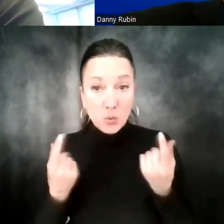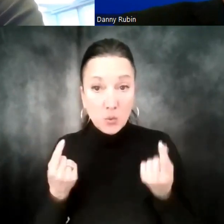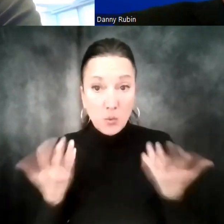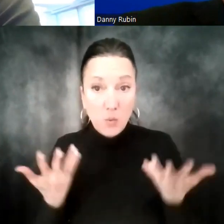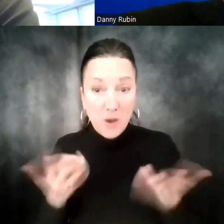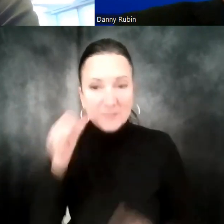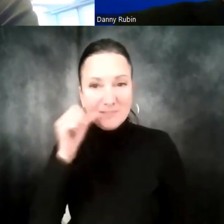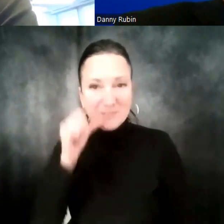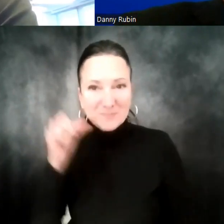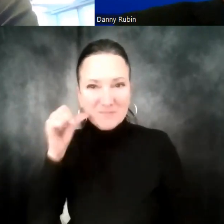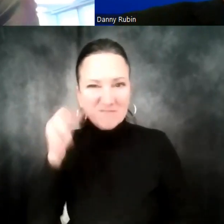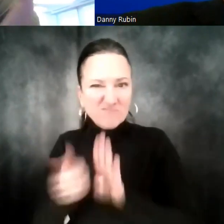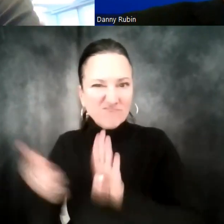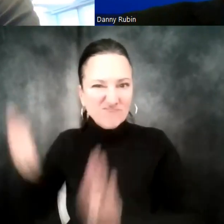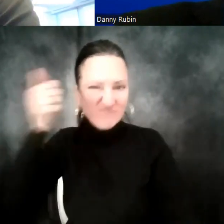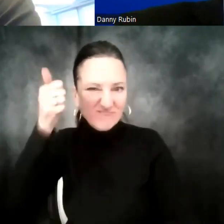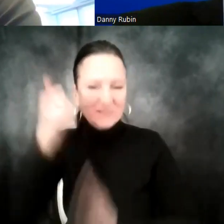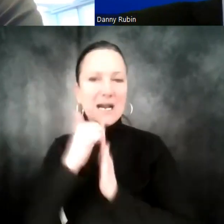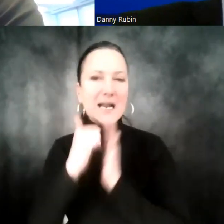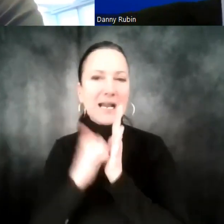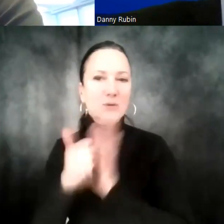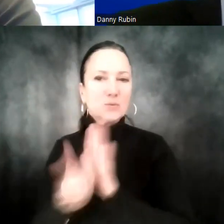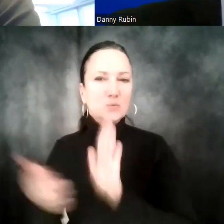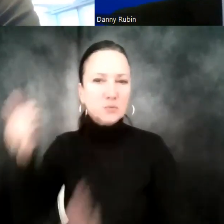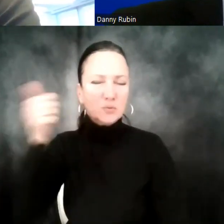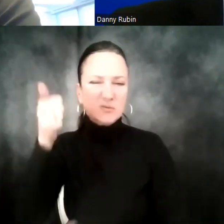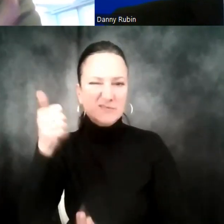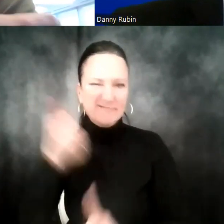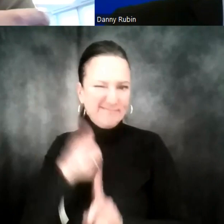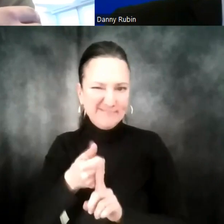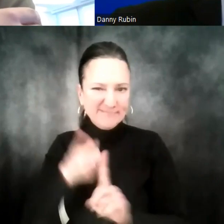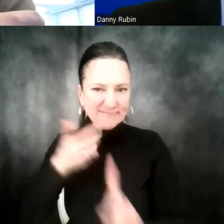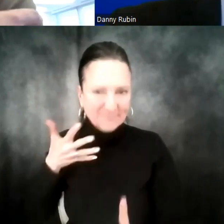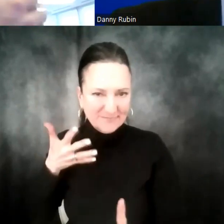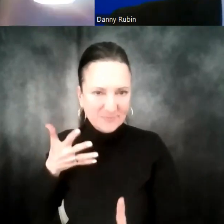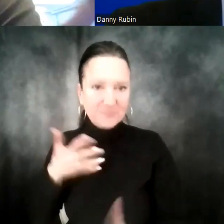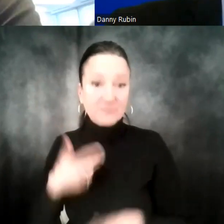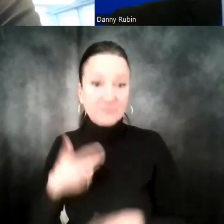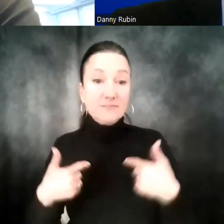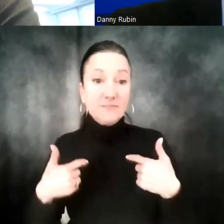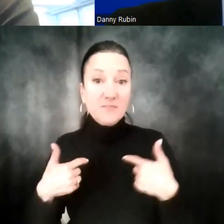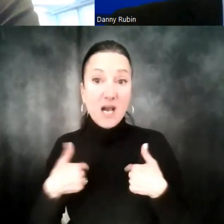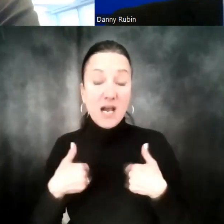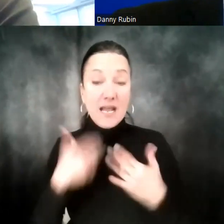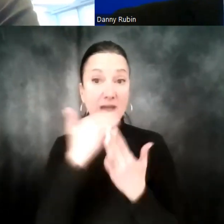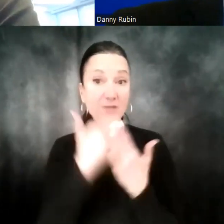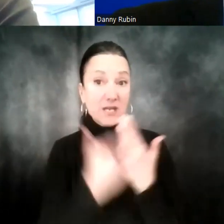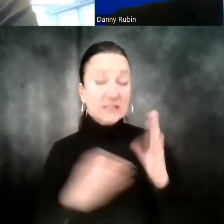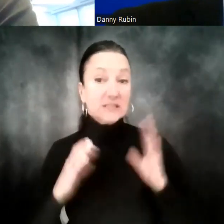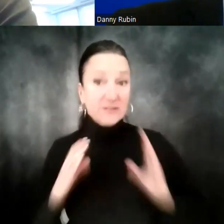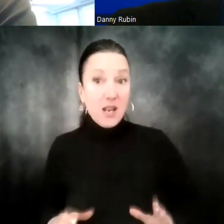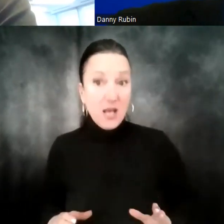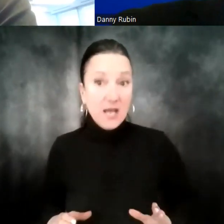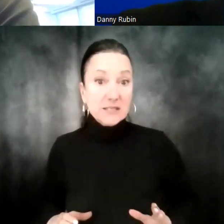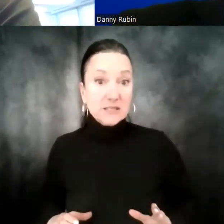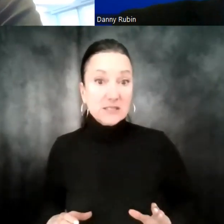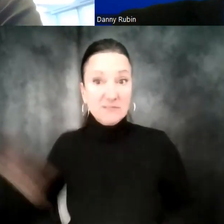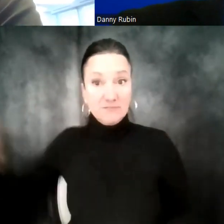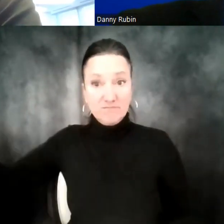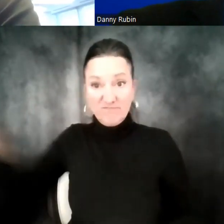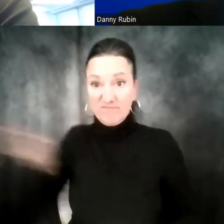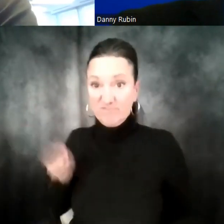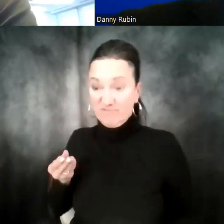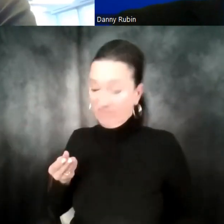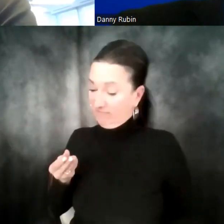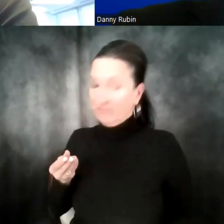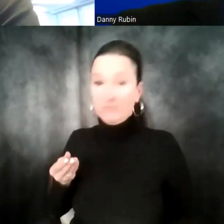Amazon account executive. So to explain what that means is I have a list of clients that I'm given. In this case, I